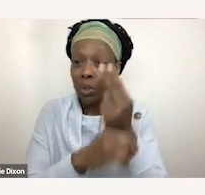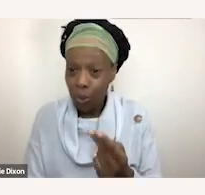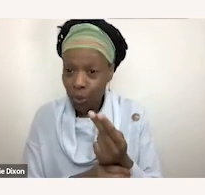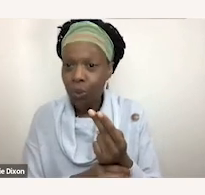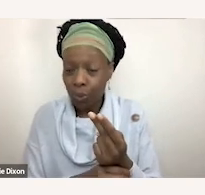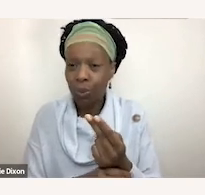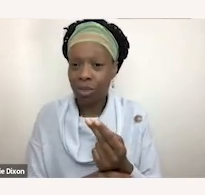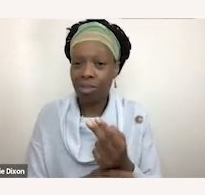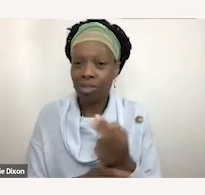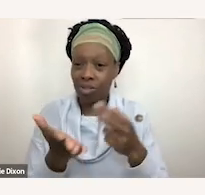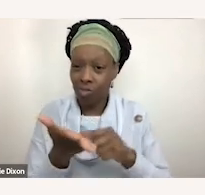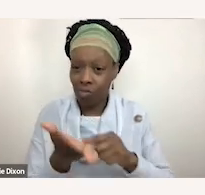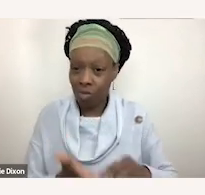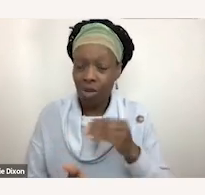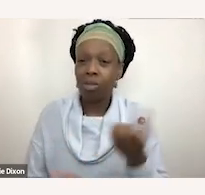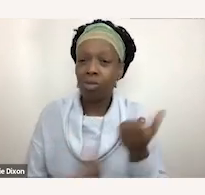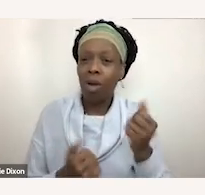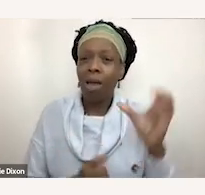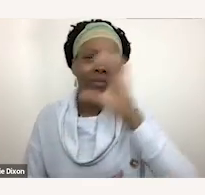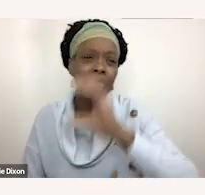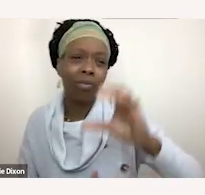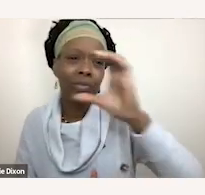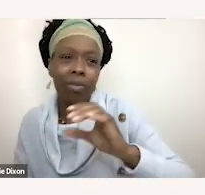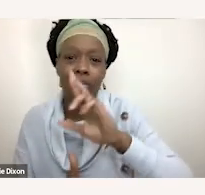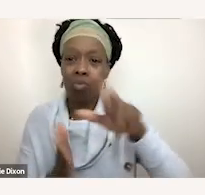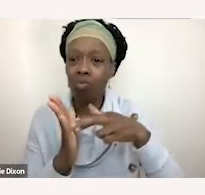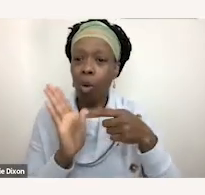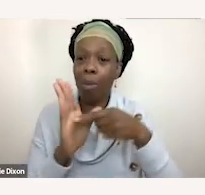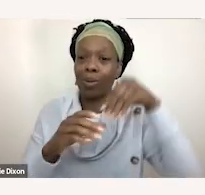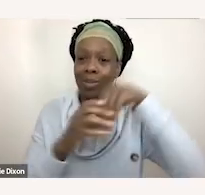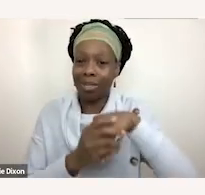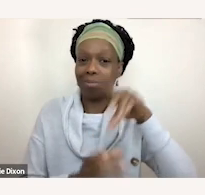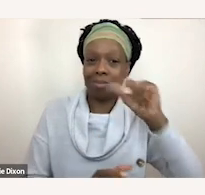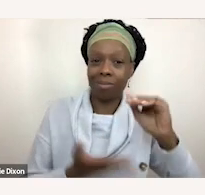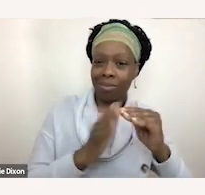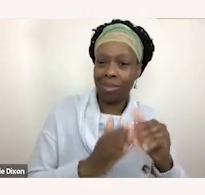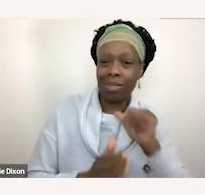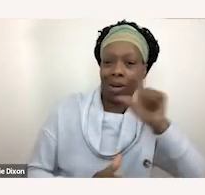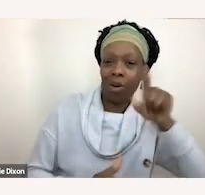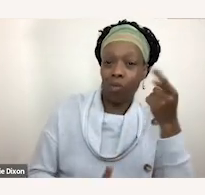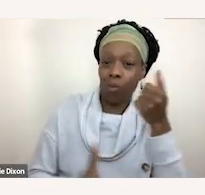role models within the disability community and that's just not for yourself for your knowledge but that's for your children as well